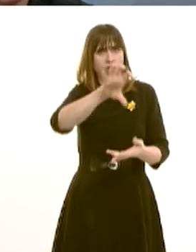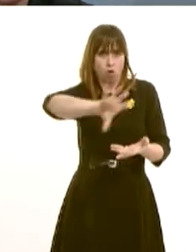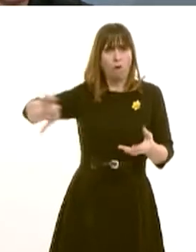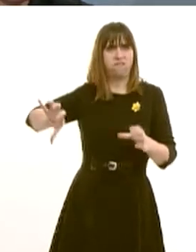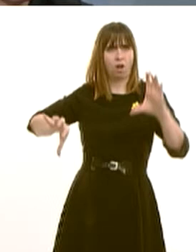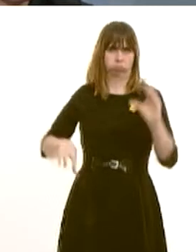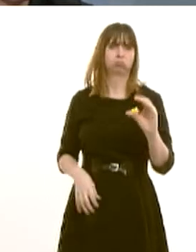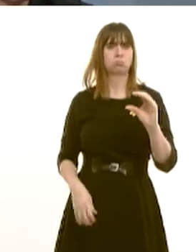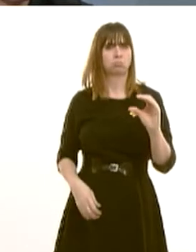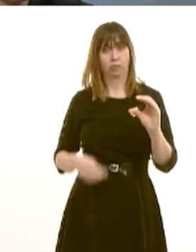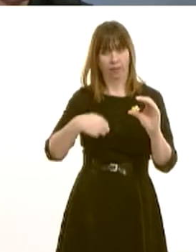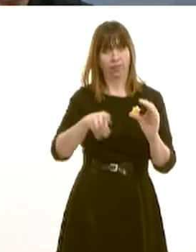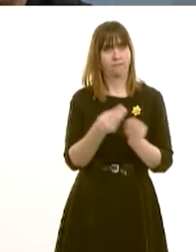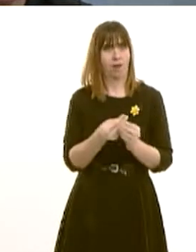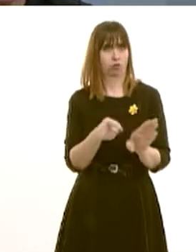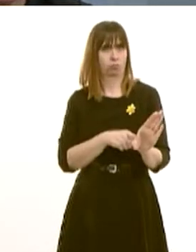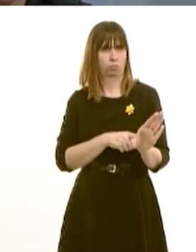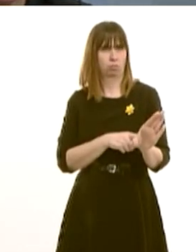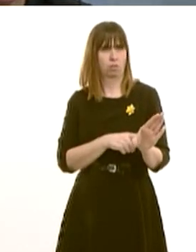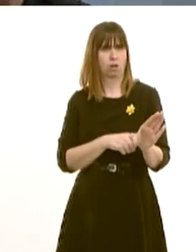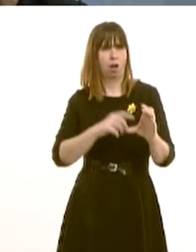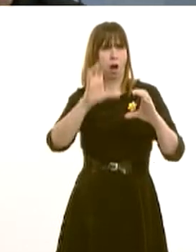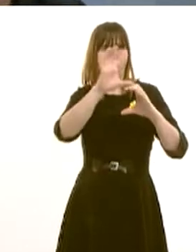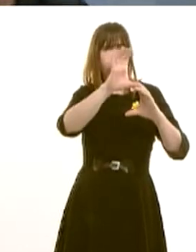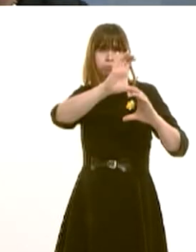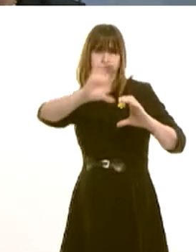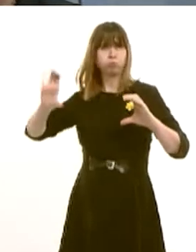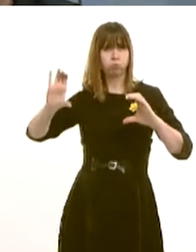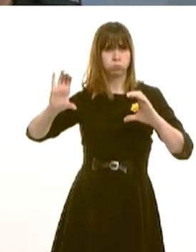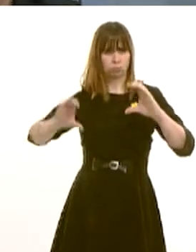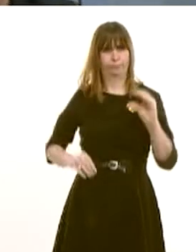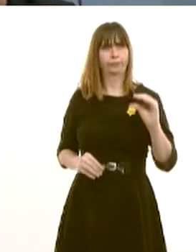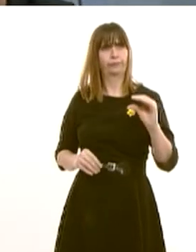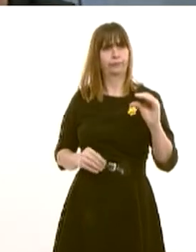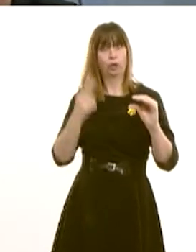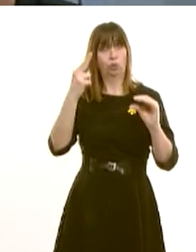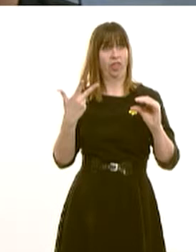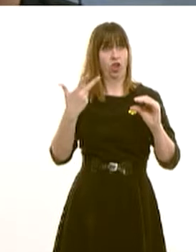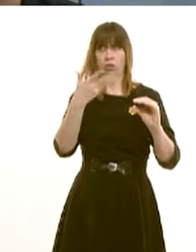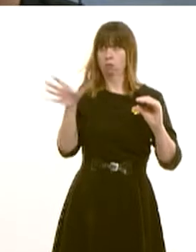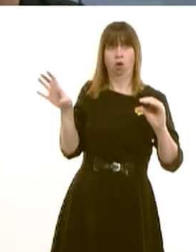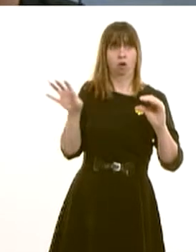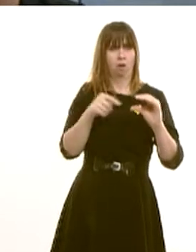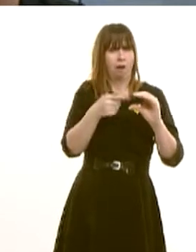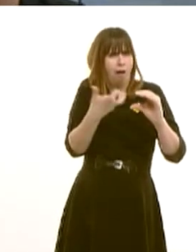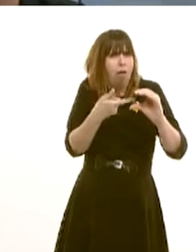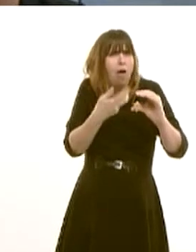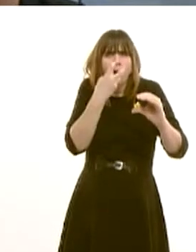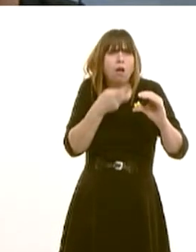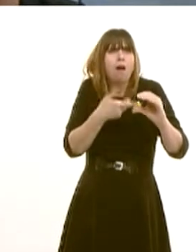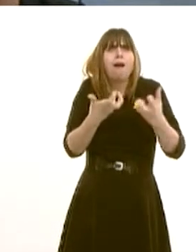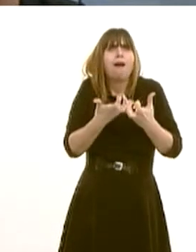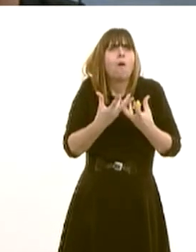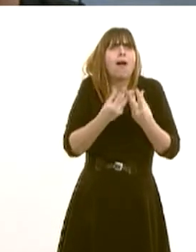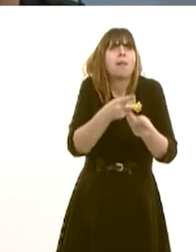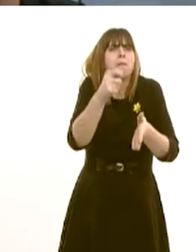in this financial How is taking two-thirds of that budget out helping people to get the home that they